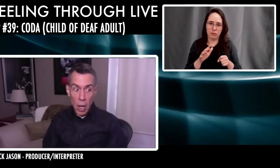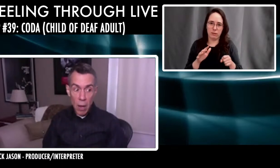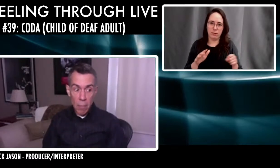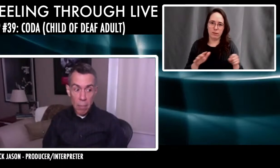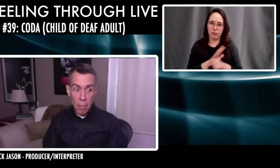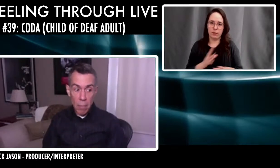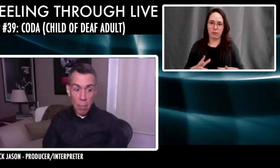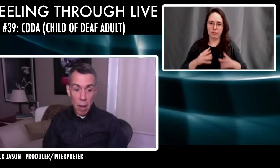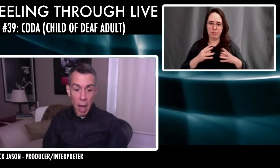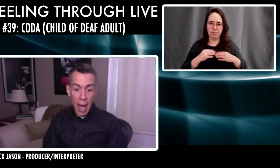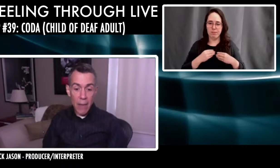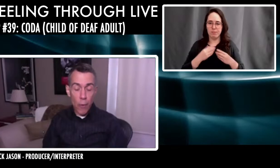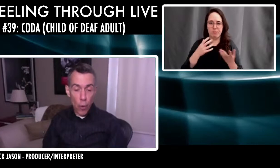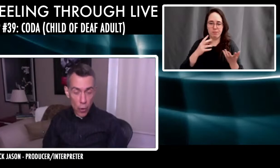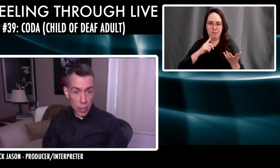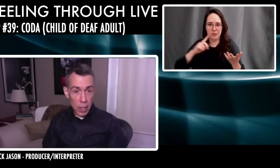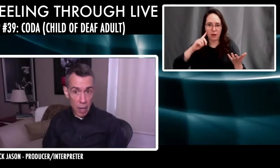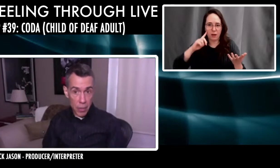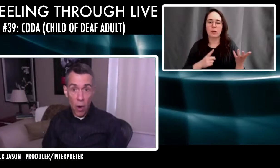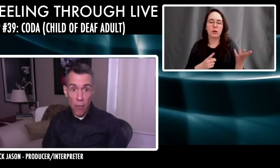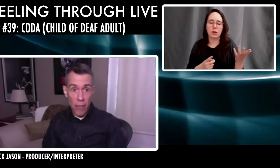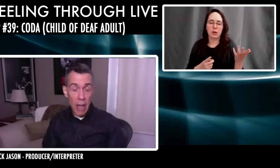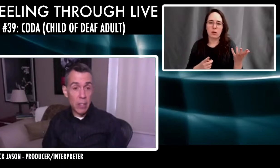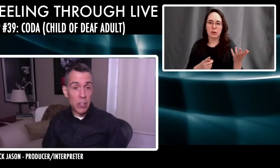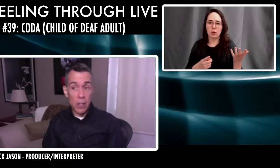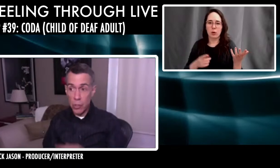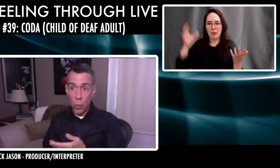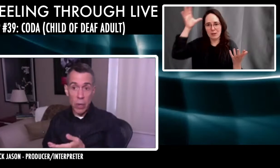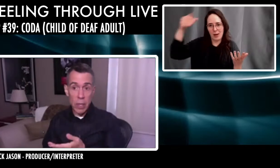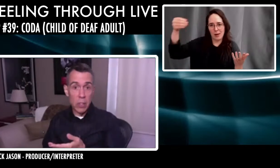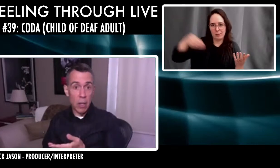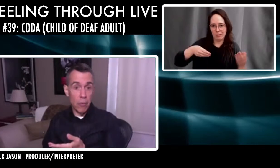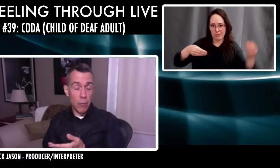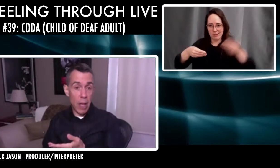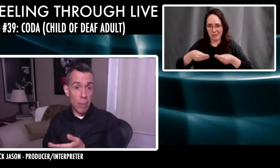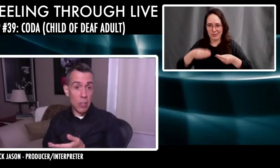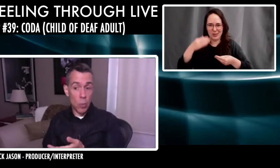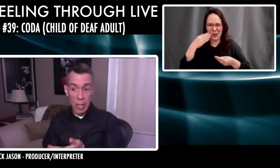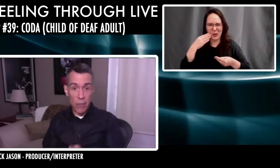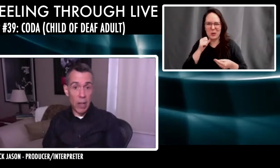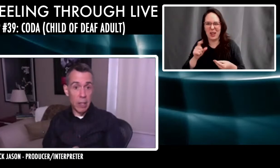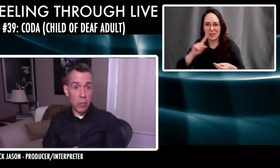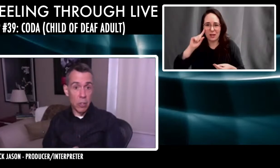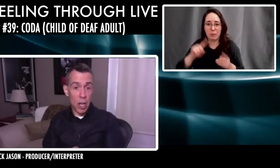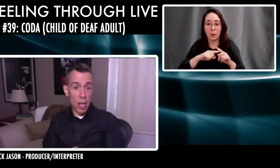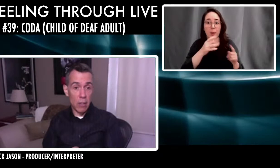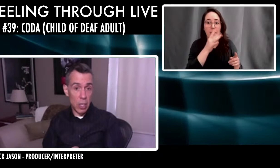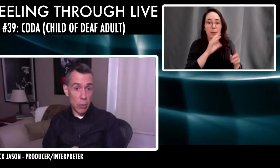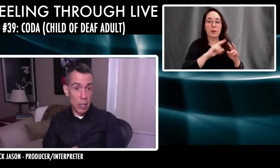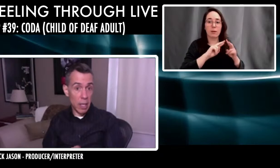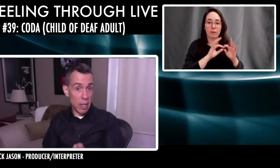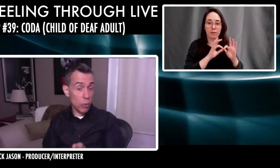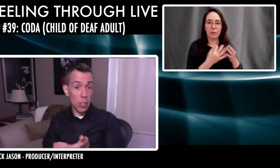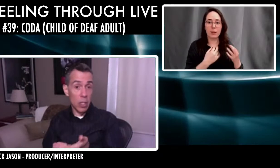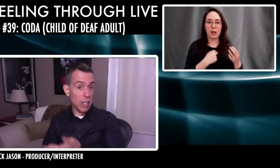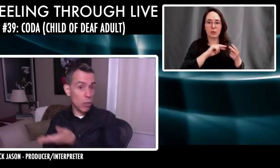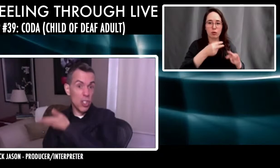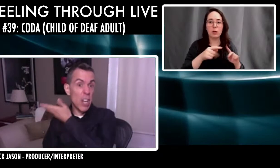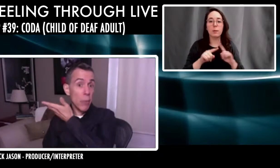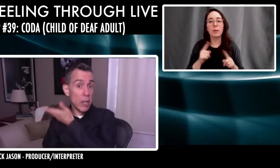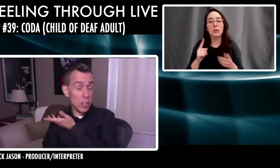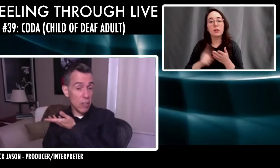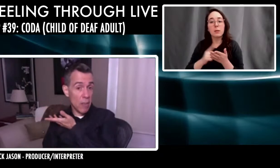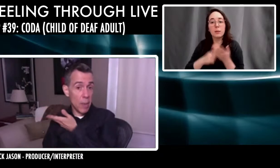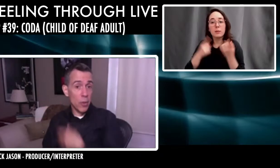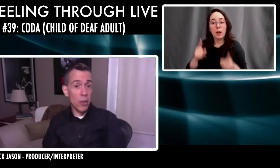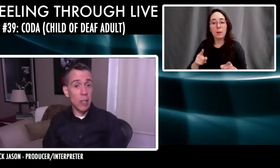I have heard, there are families and there are stories of families when they find out that their child is hearing and they're like, there's